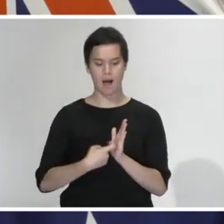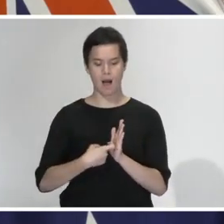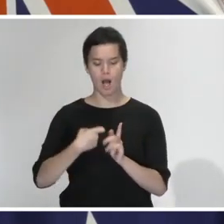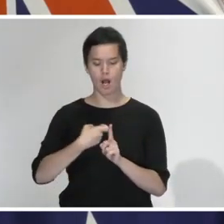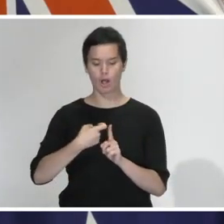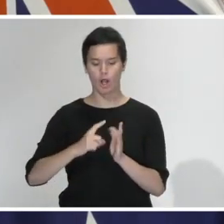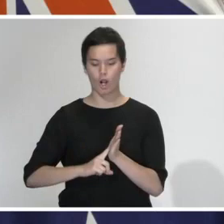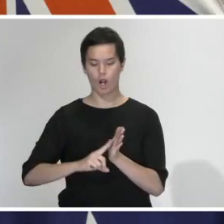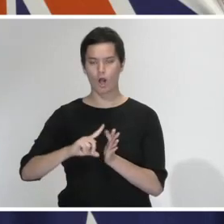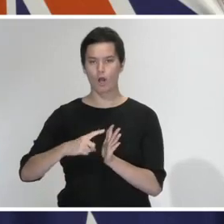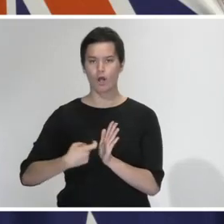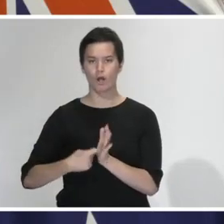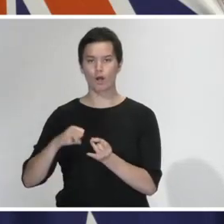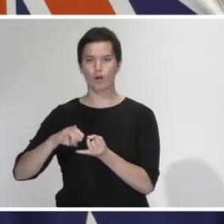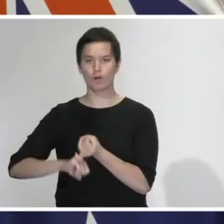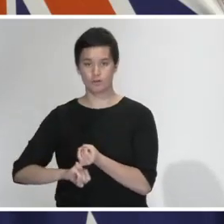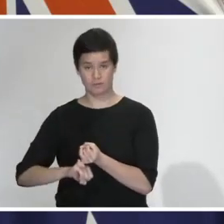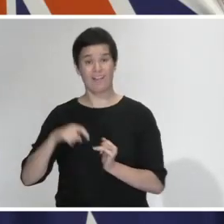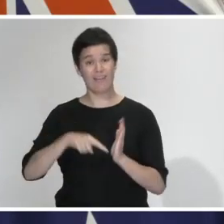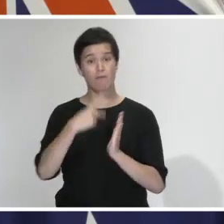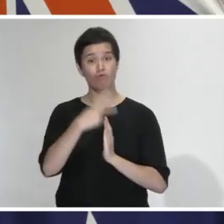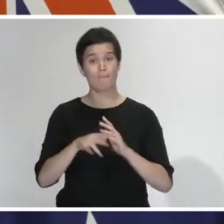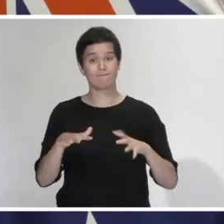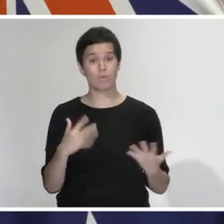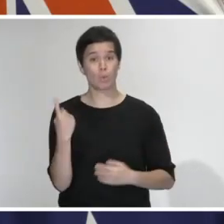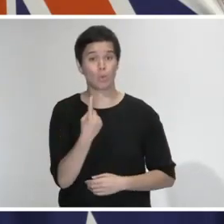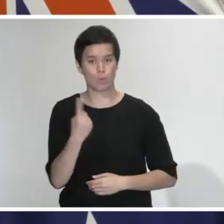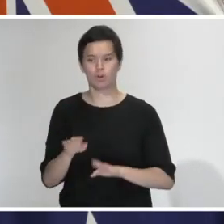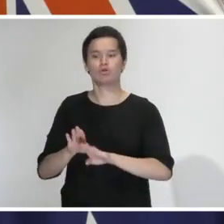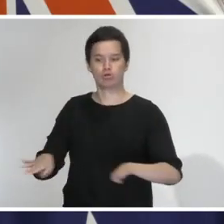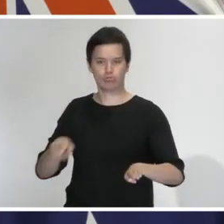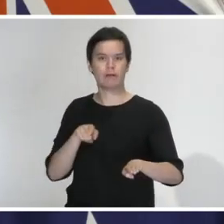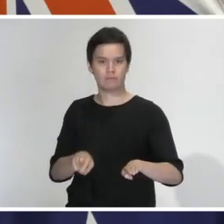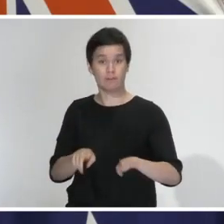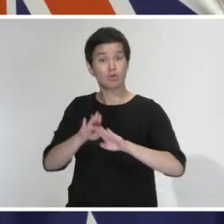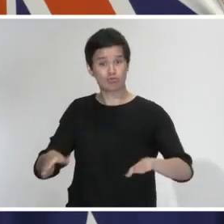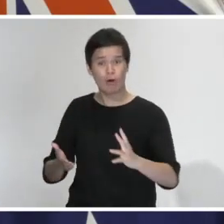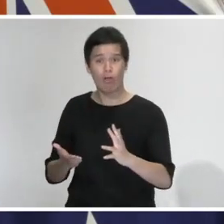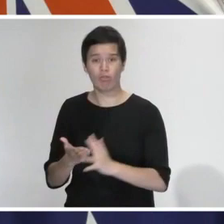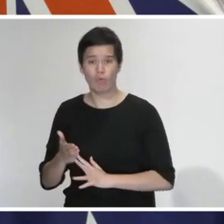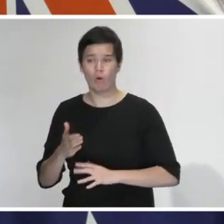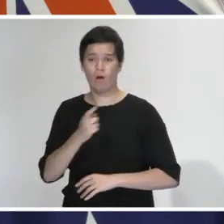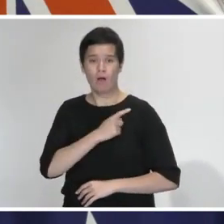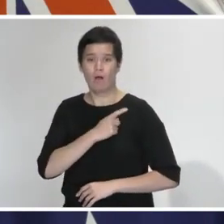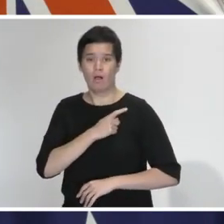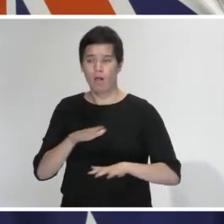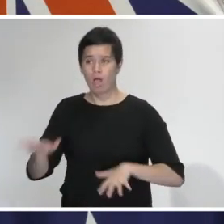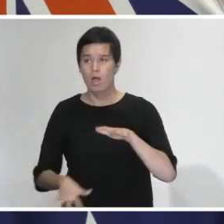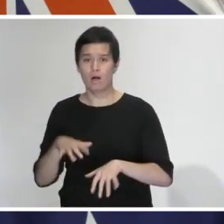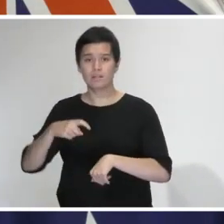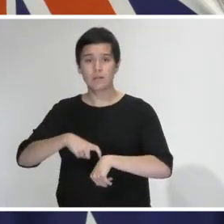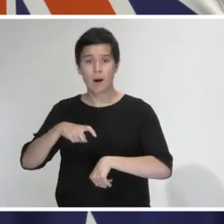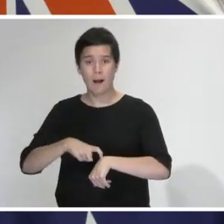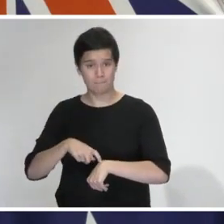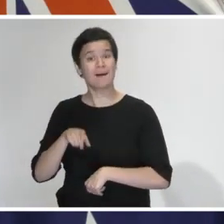children who are undergoing periods of anxiety and stress and distress. And so it is evidence-based and I really encourage parents look